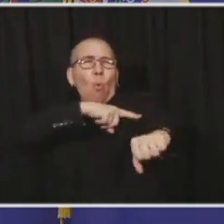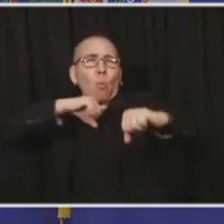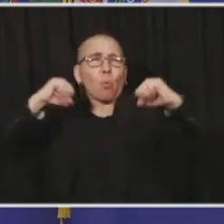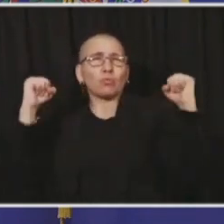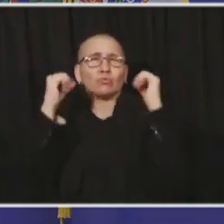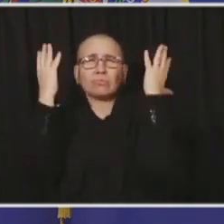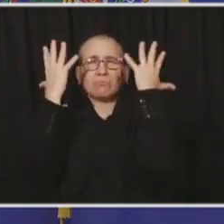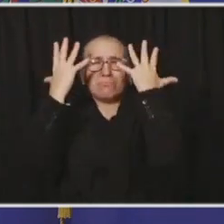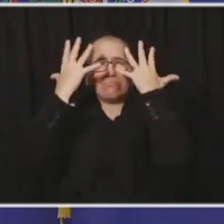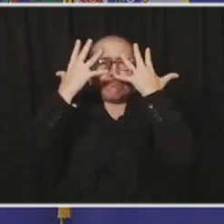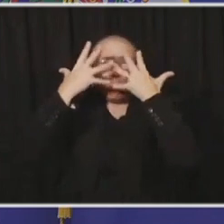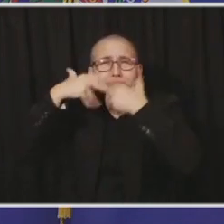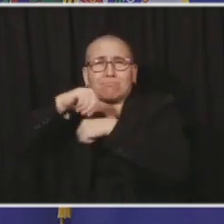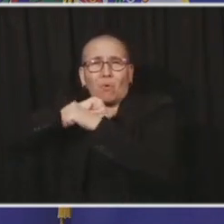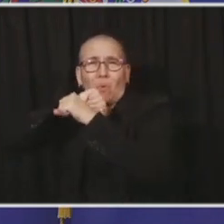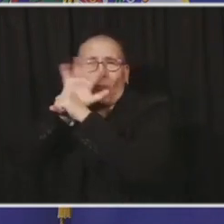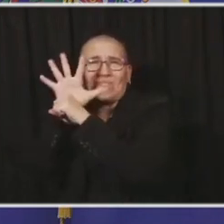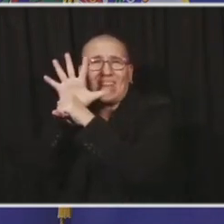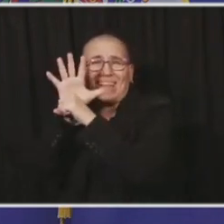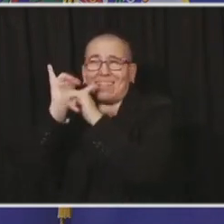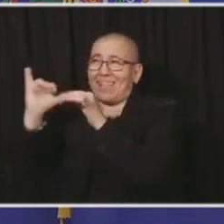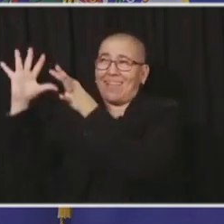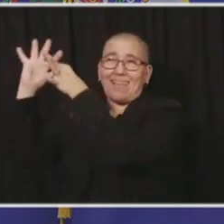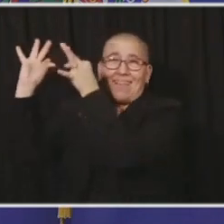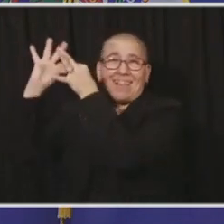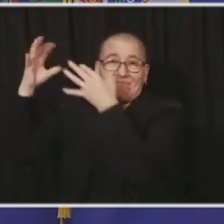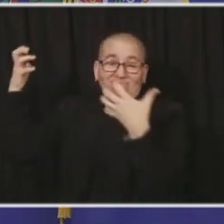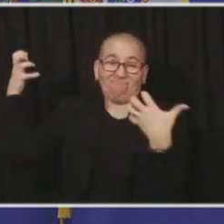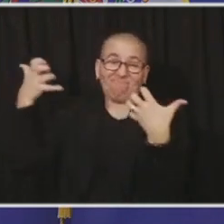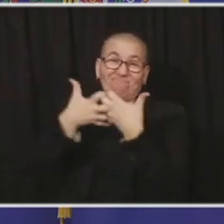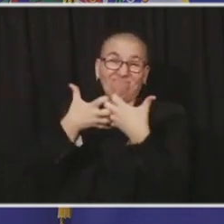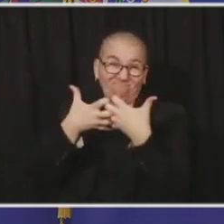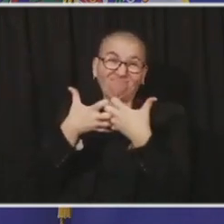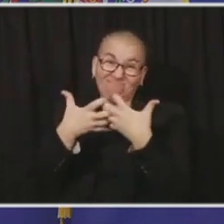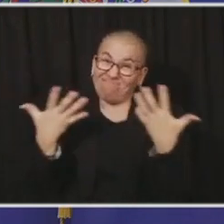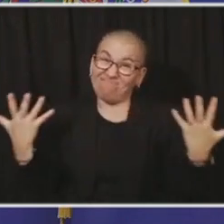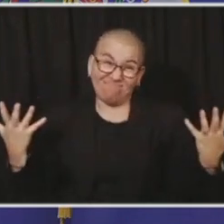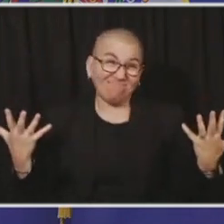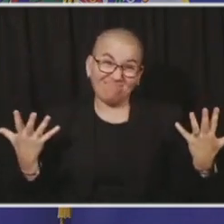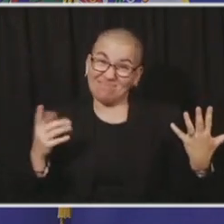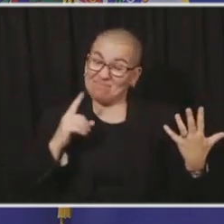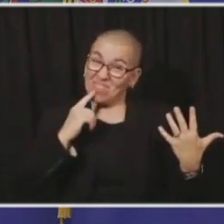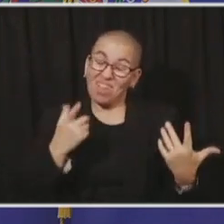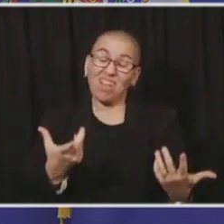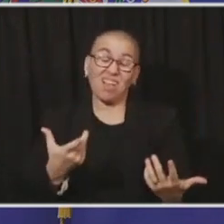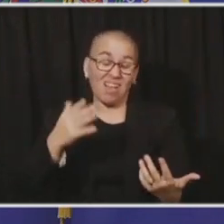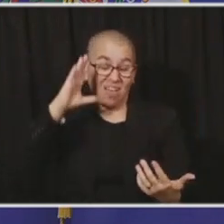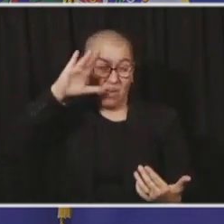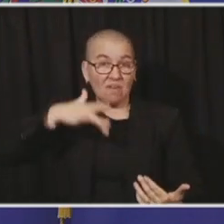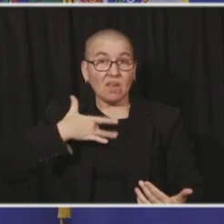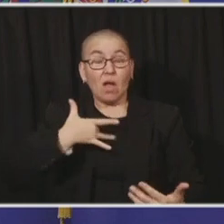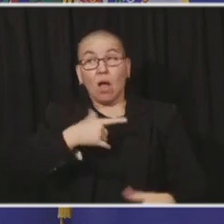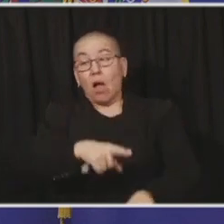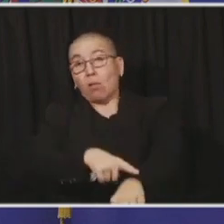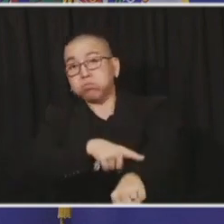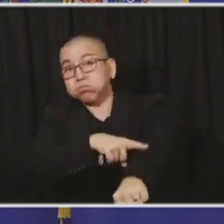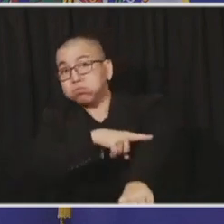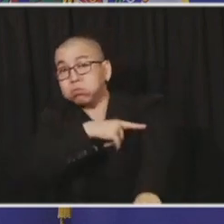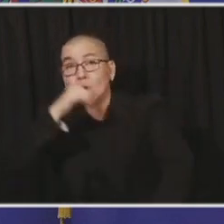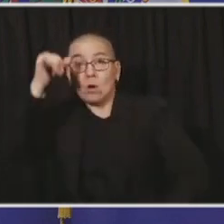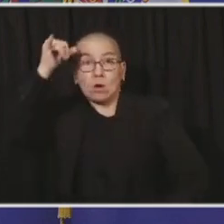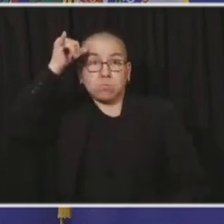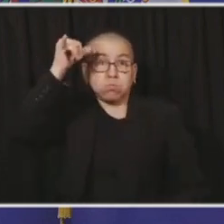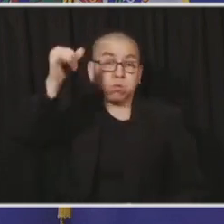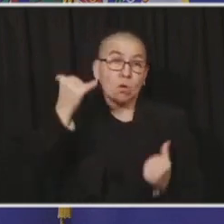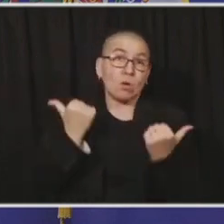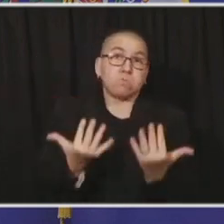an accurate description, but if you recall, I additionally mentioned the grit and determination of Minnesotans who